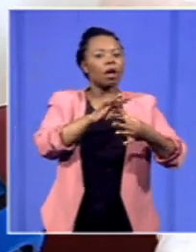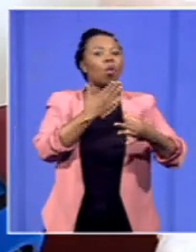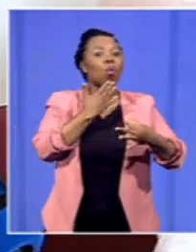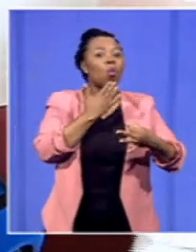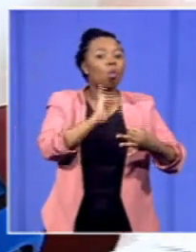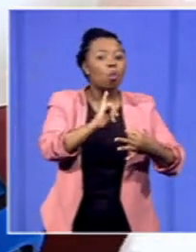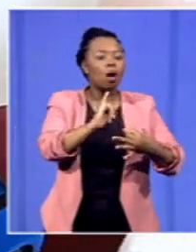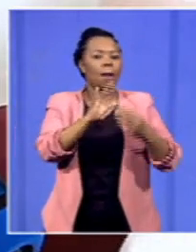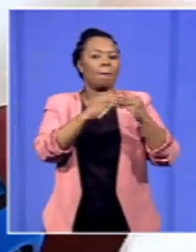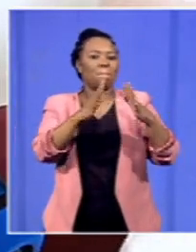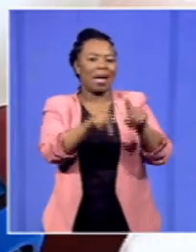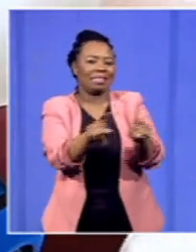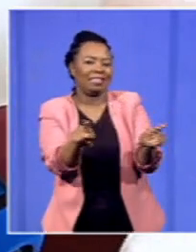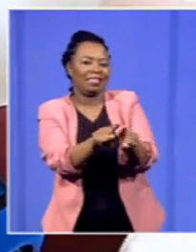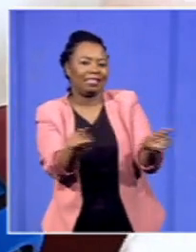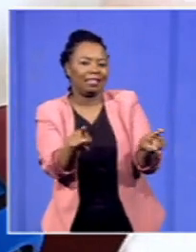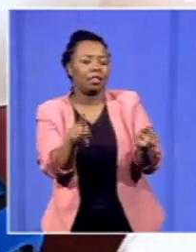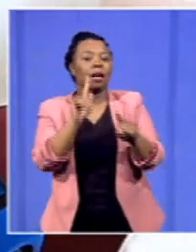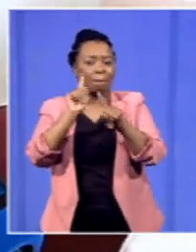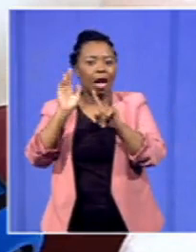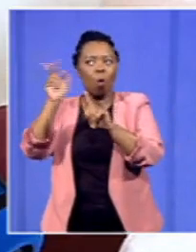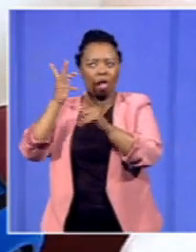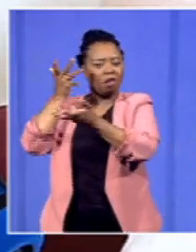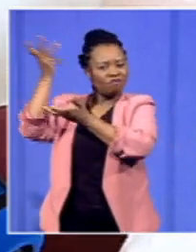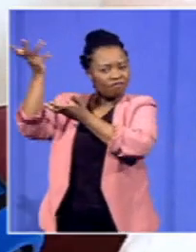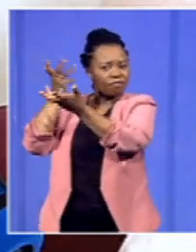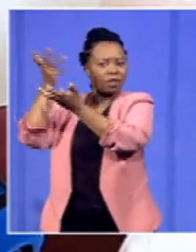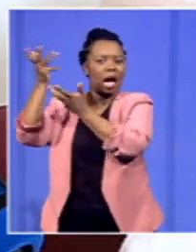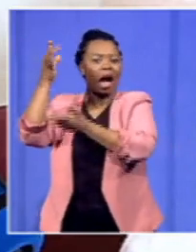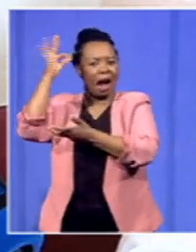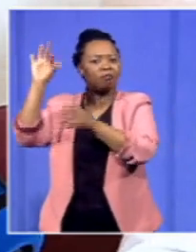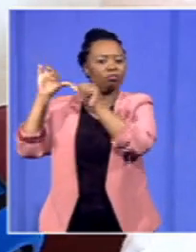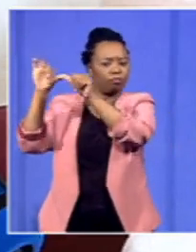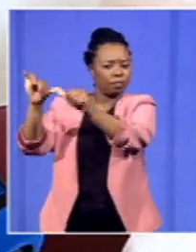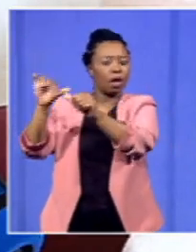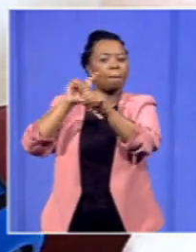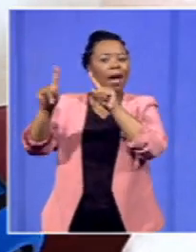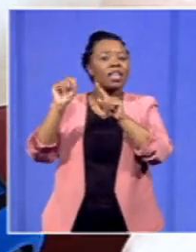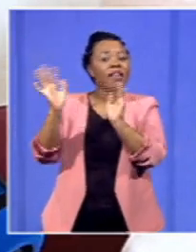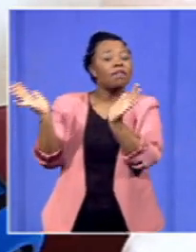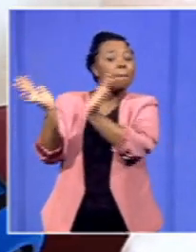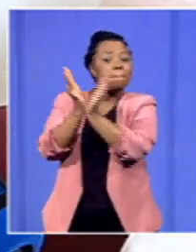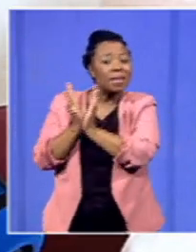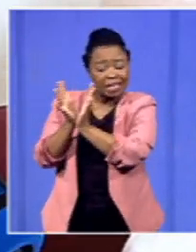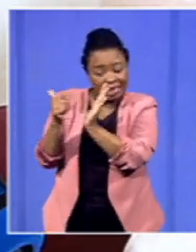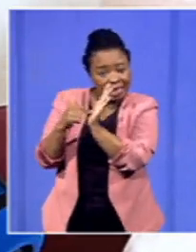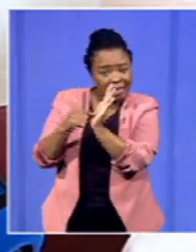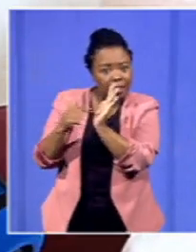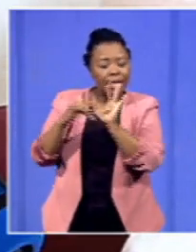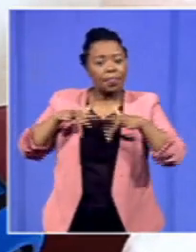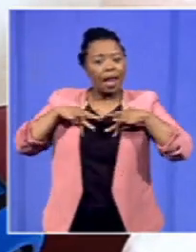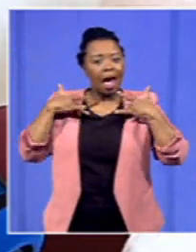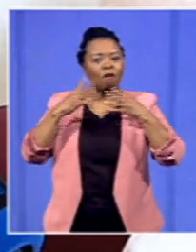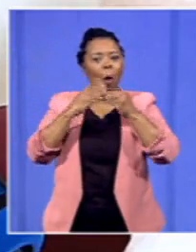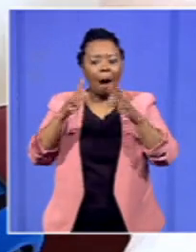as long as the outcomes of those meetings will be improving the lives of our members ensuring that our